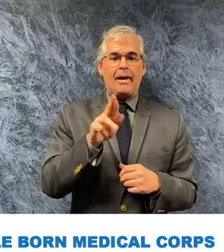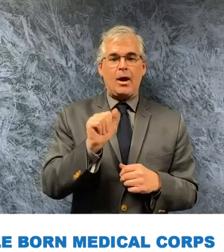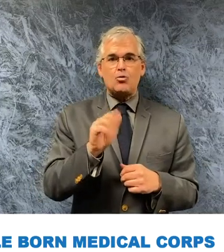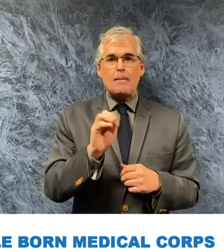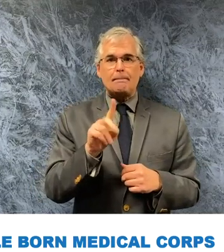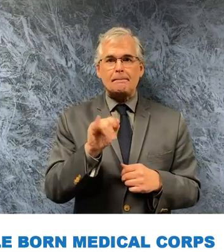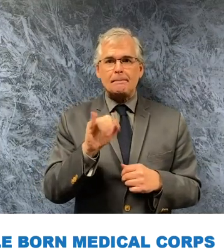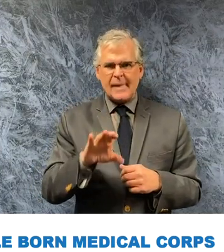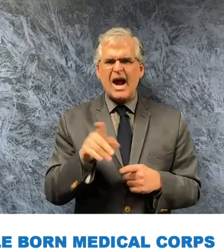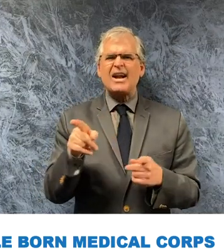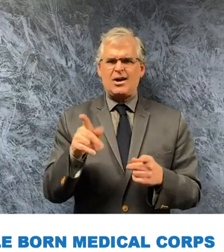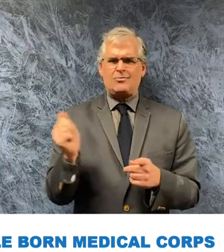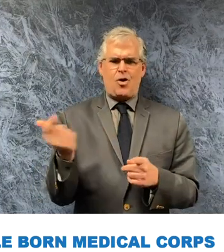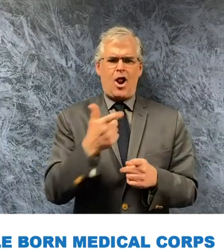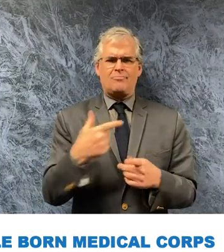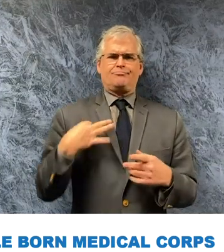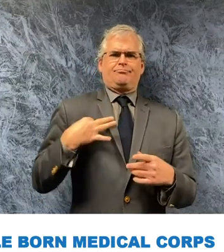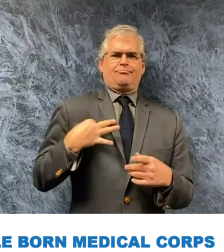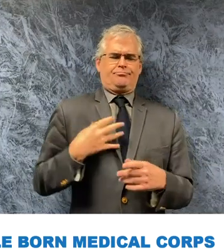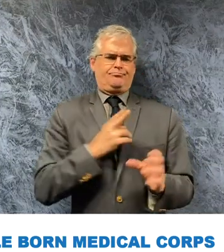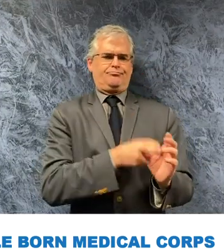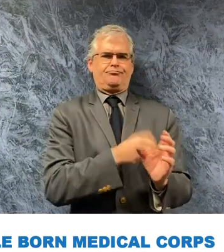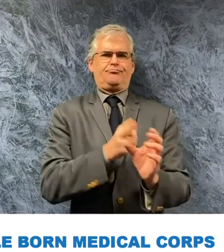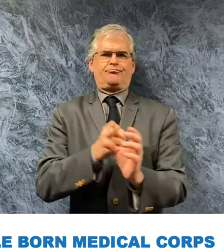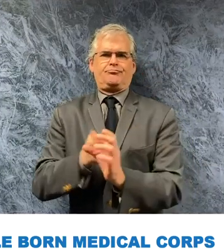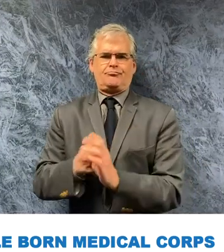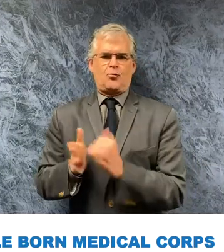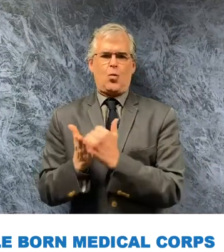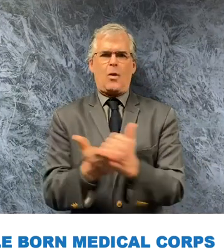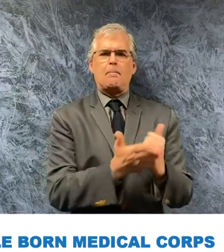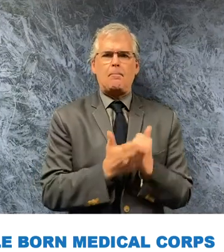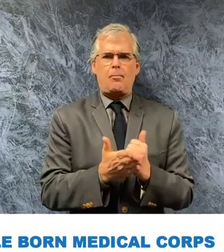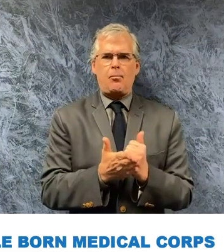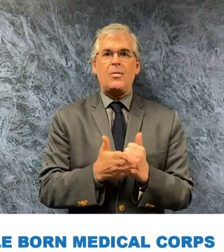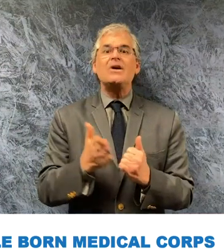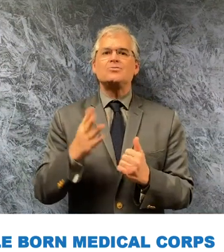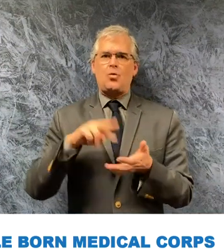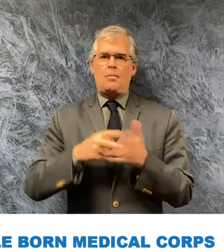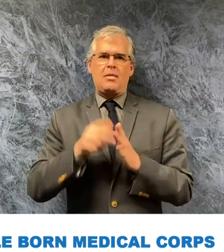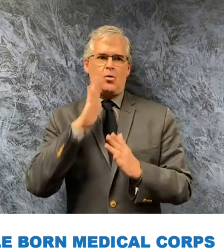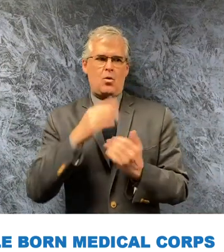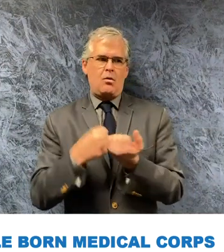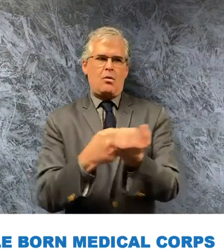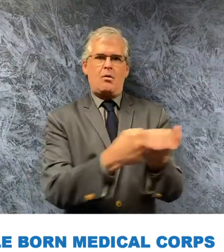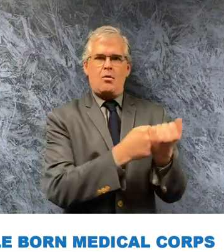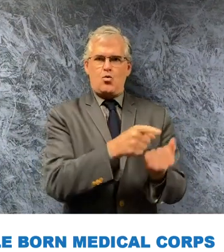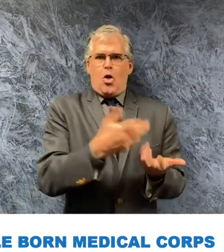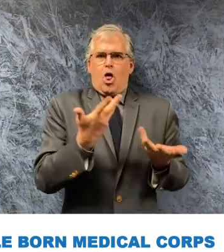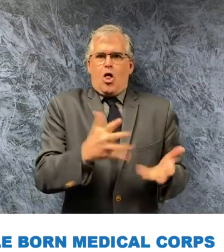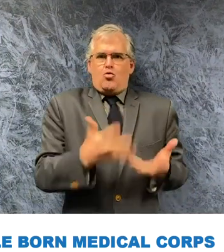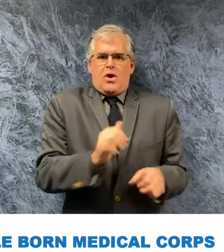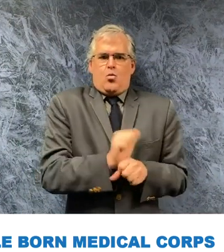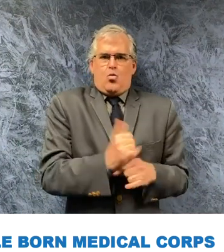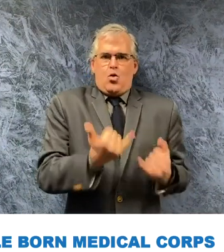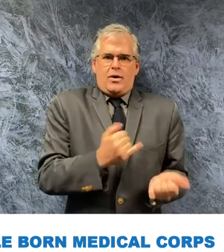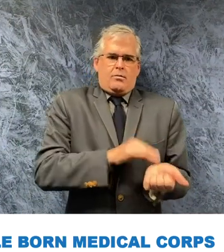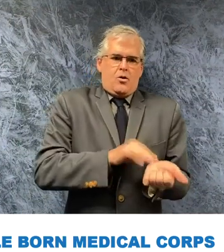will provide needed assistance to our hard-working medical professionals and help us care for nevadans across the state